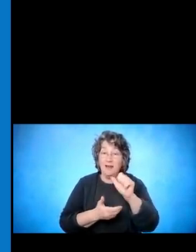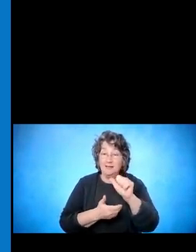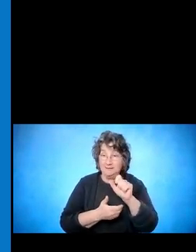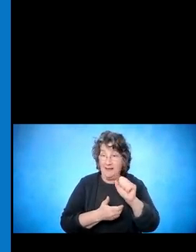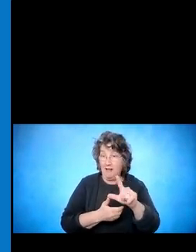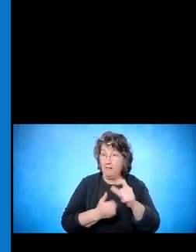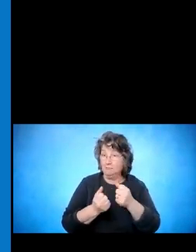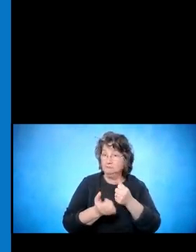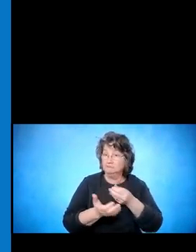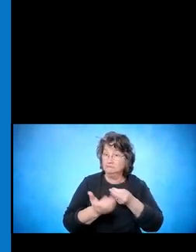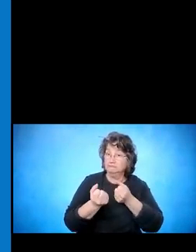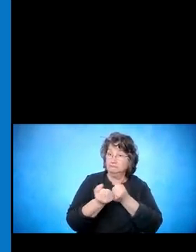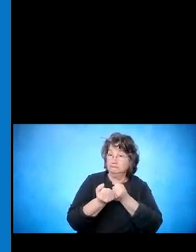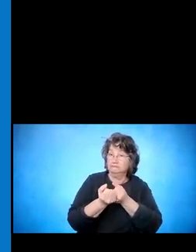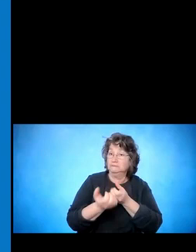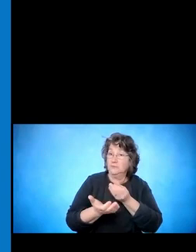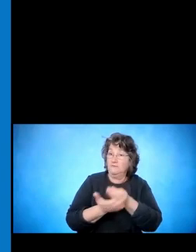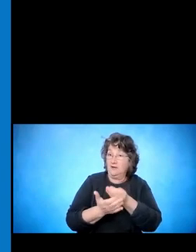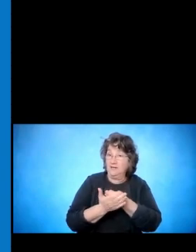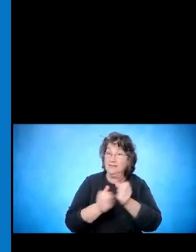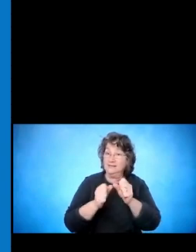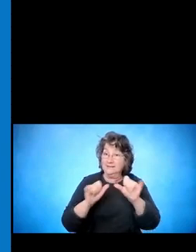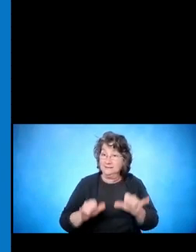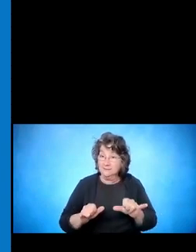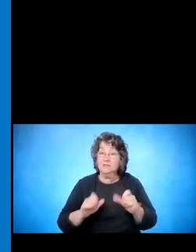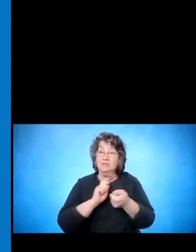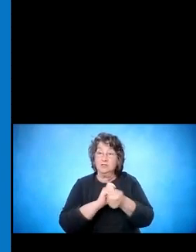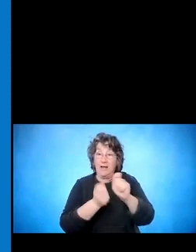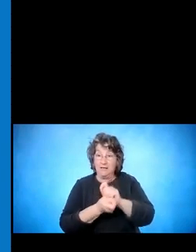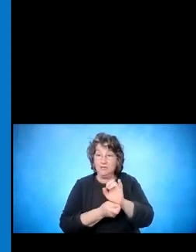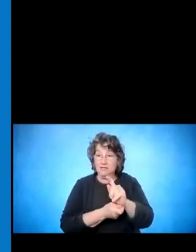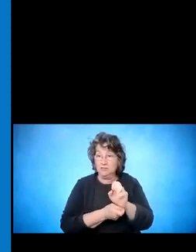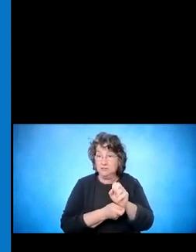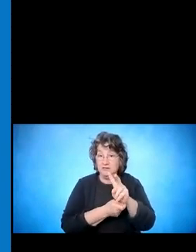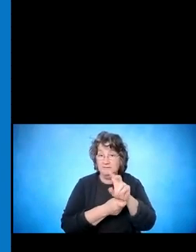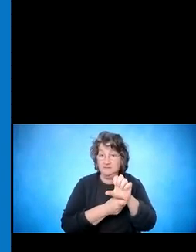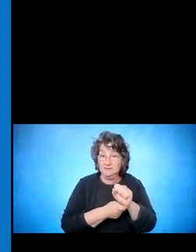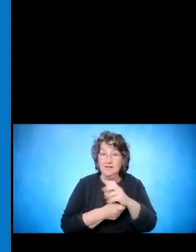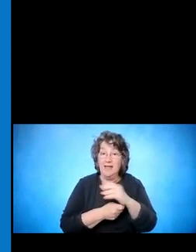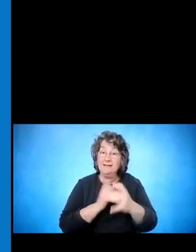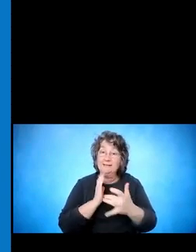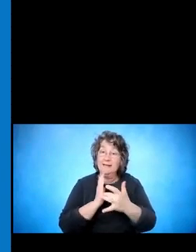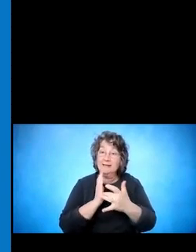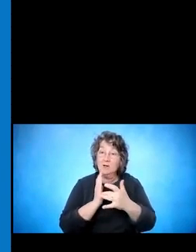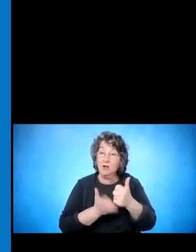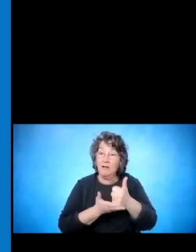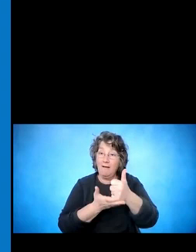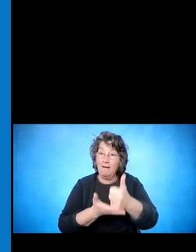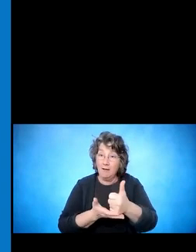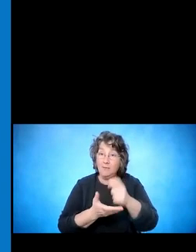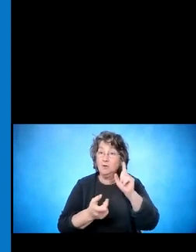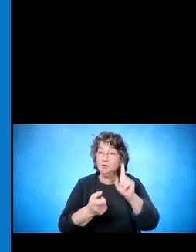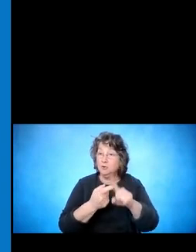systems change initiatives. And the technical assistance is going to the states of